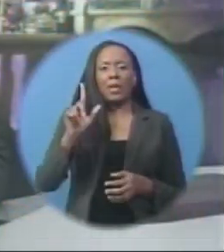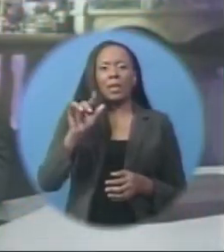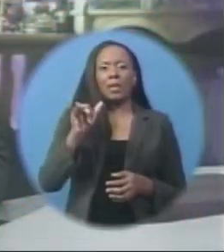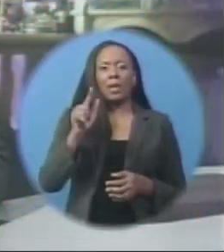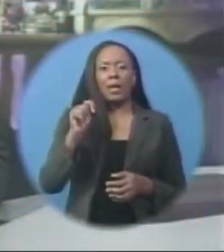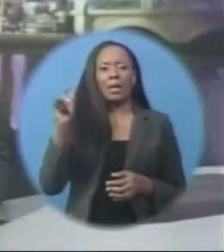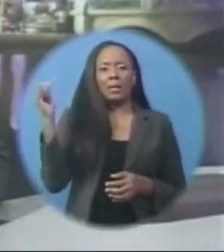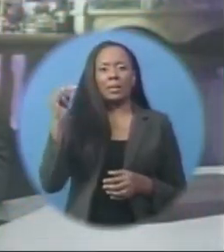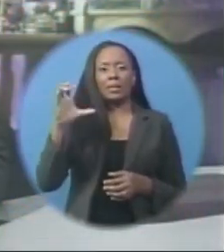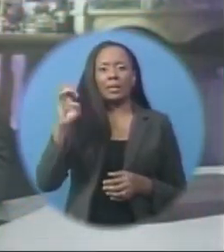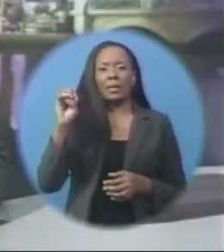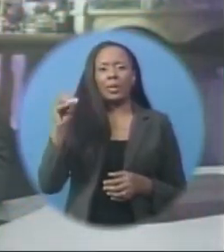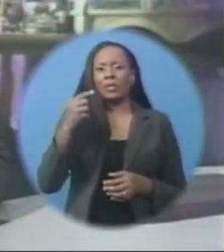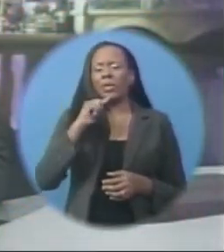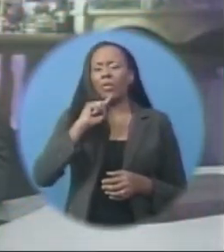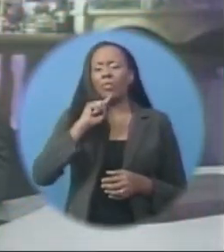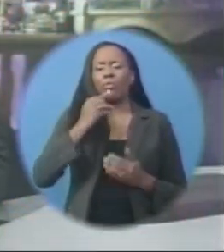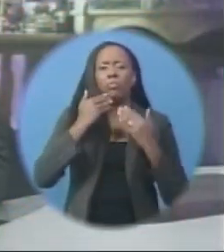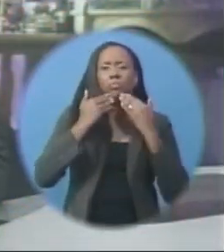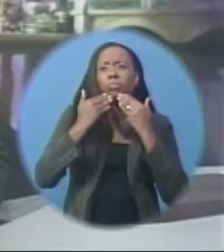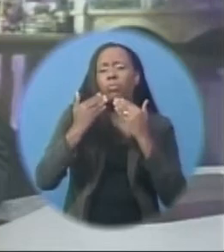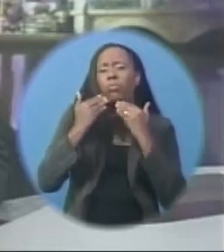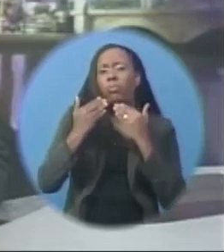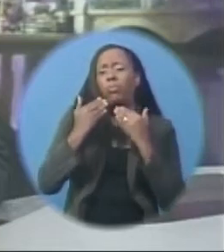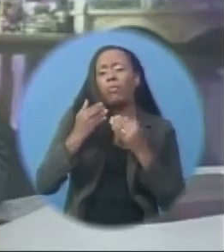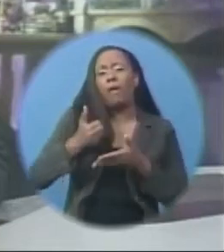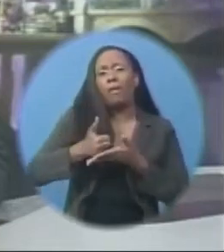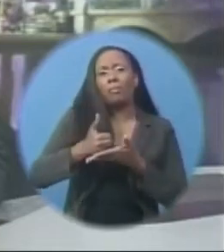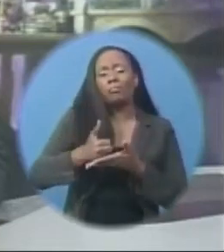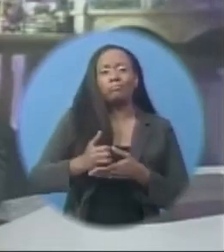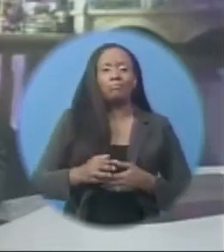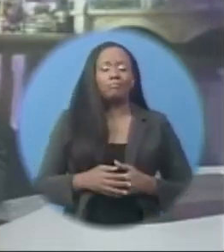CEO Julie Reefer Jones says the donation was timely